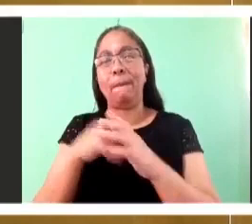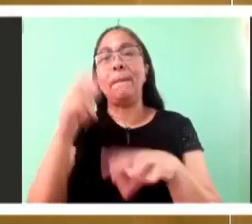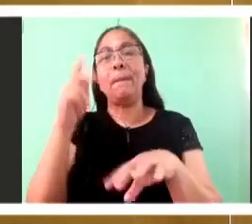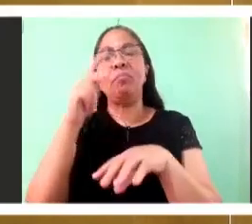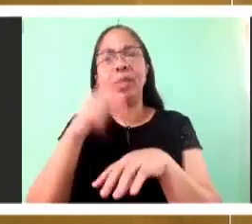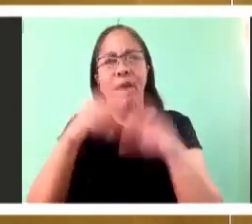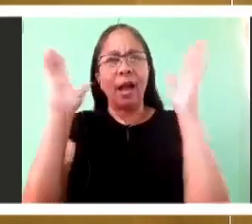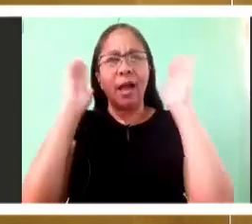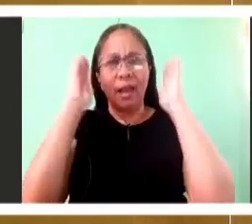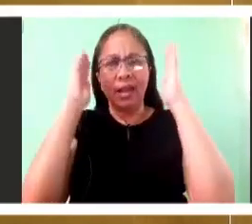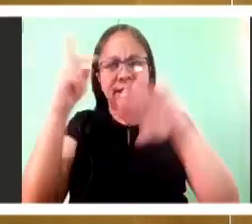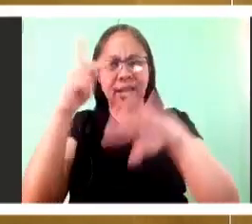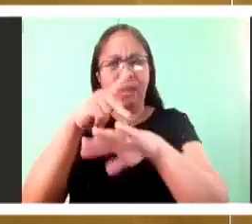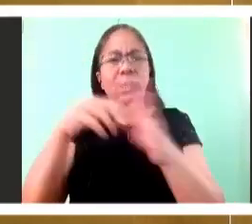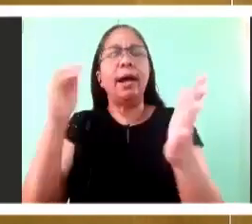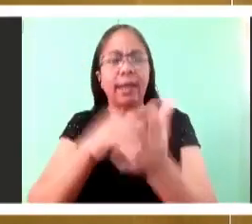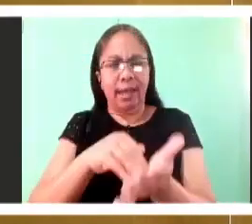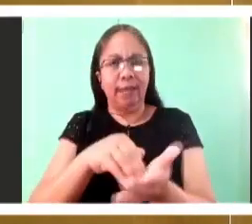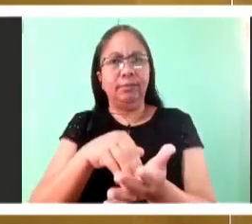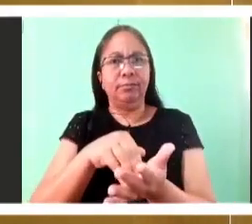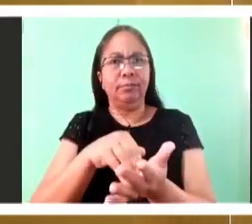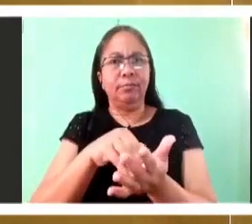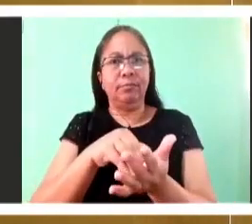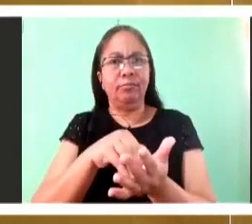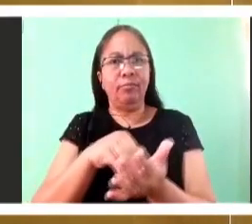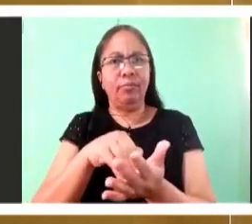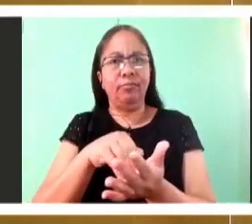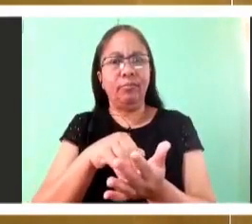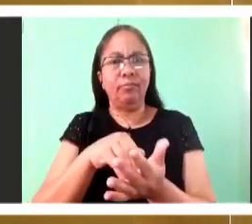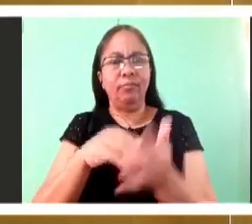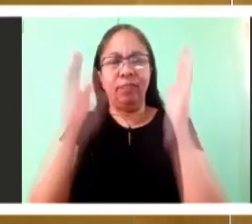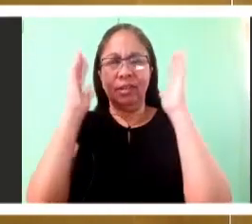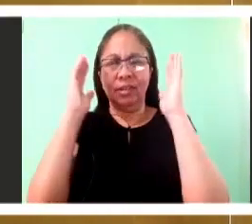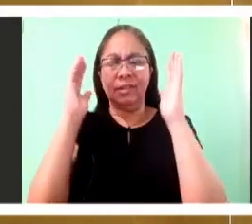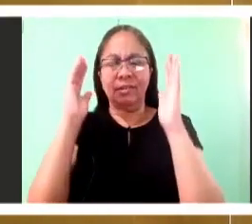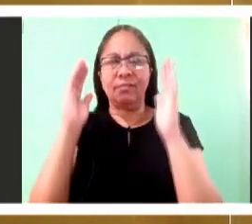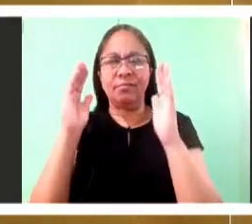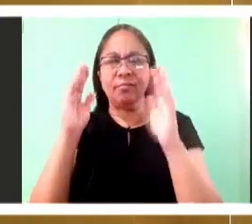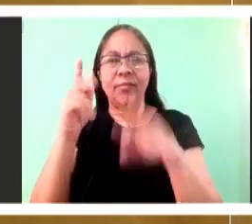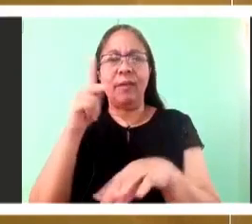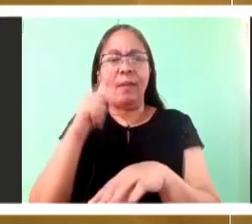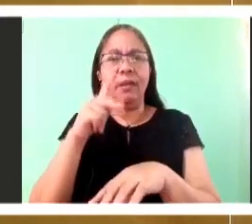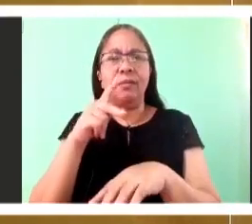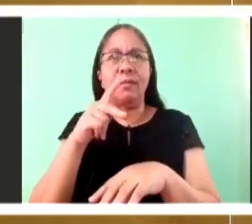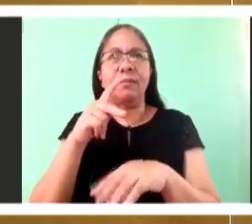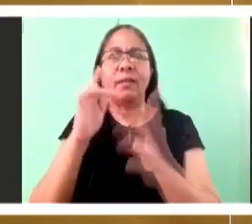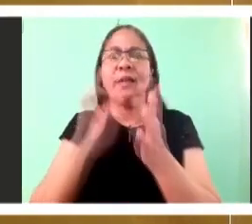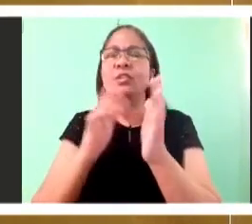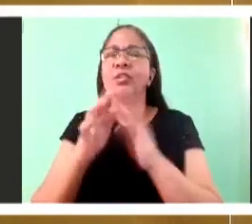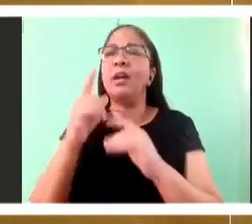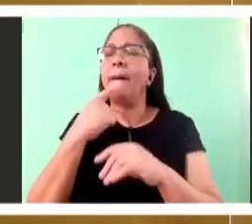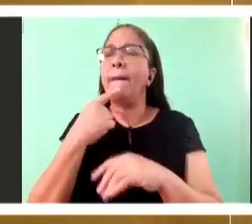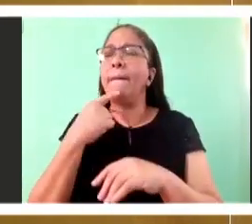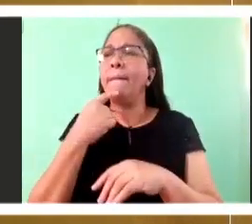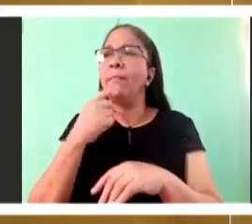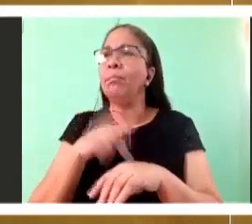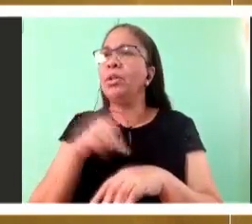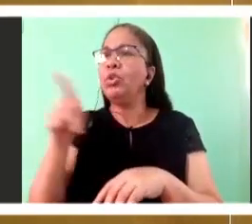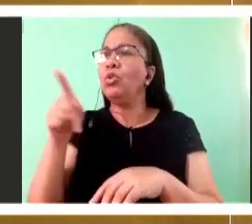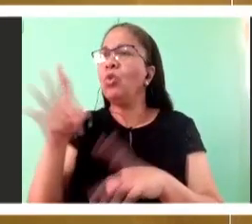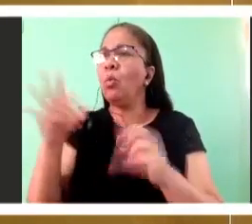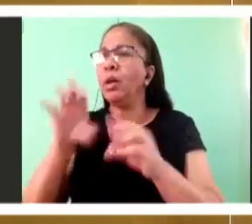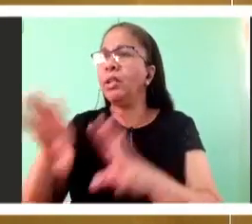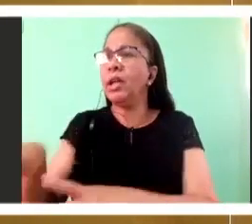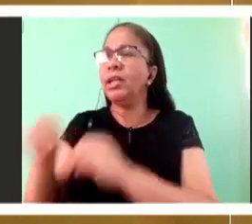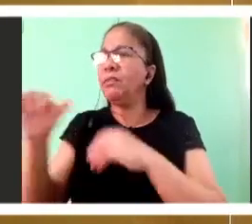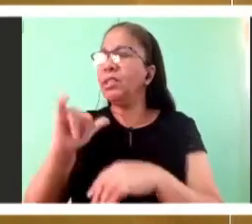too? And Peter says, Lord, what you're talking is real foolishness, I don't understand it. I don't know